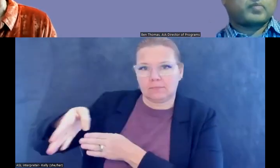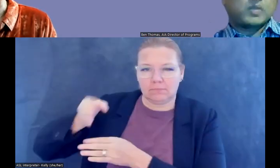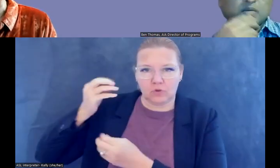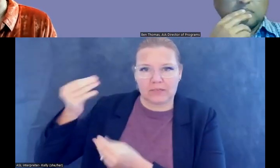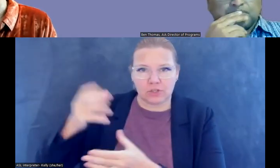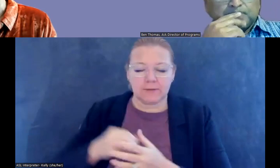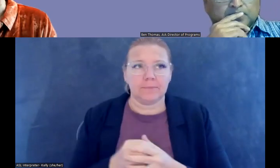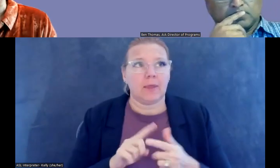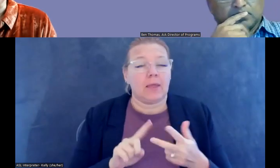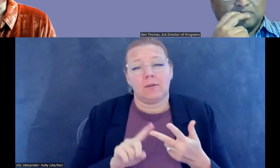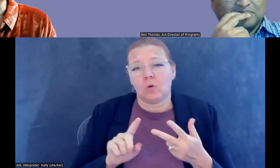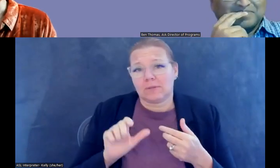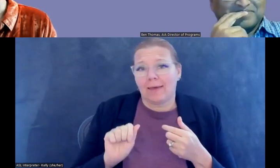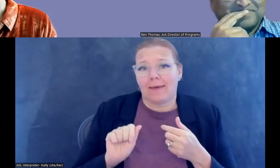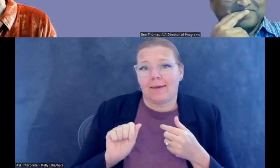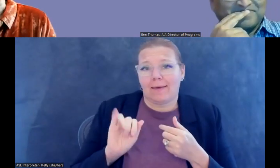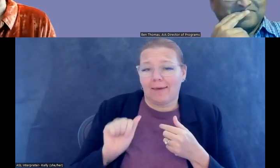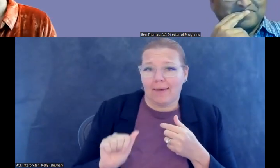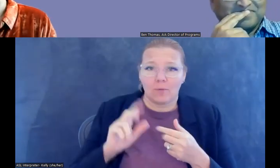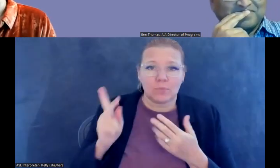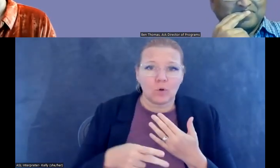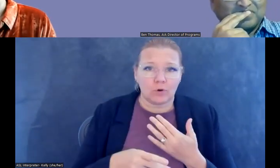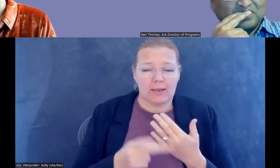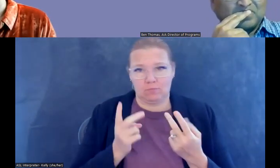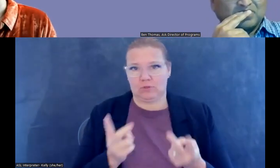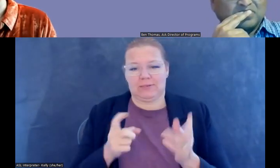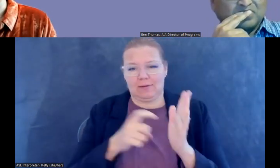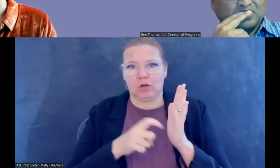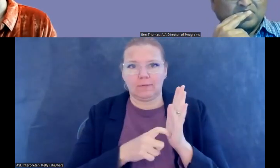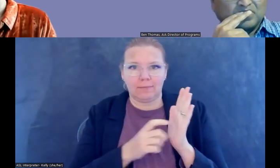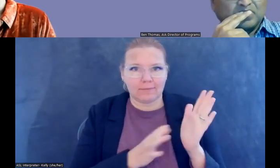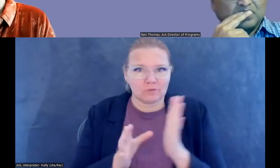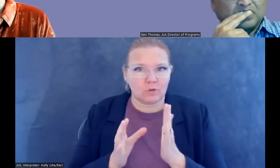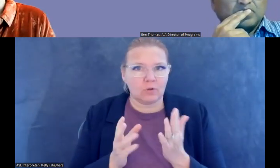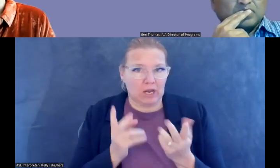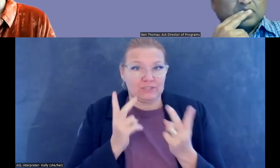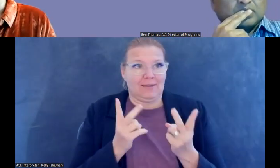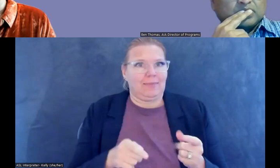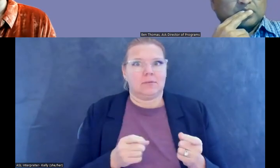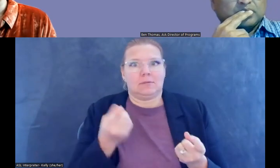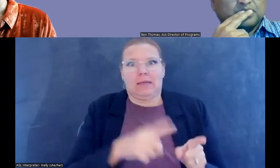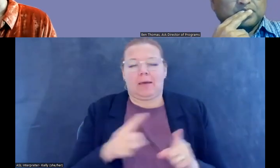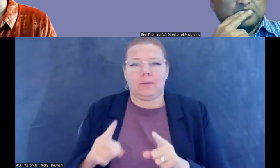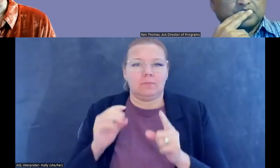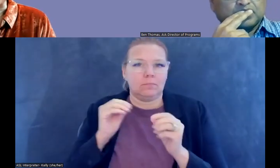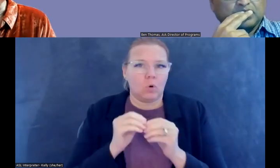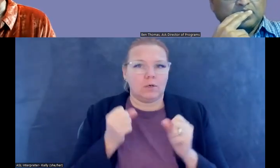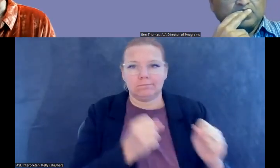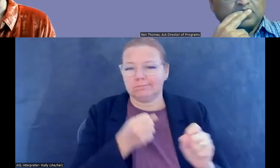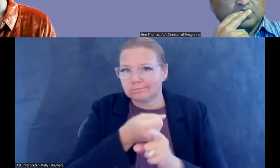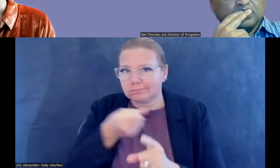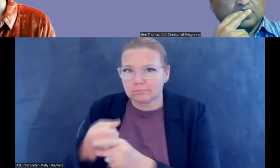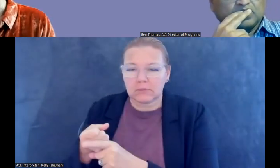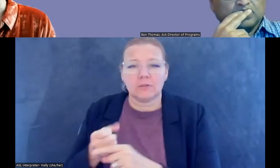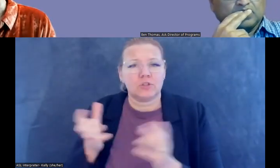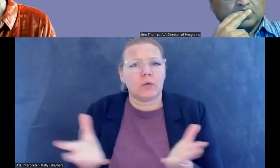I haven't looked at the AIA program, but at archaeological events, we're seeing this issue figure more prominently. Um, and again, I very much do encourage everyone